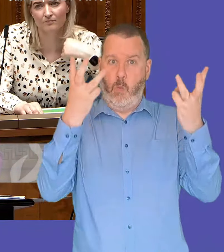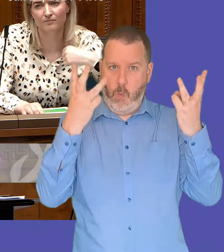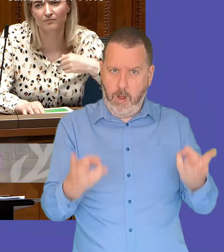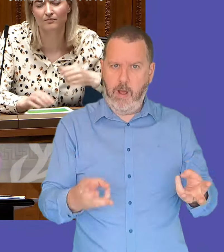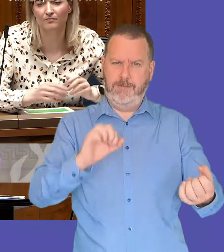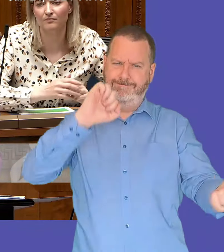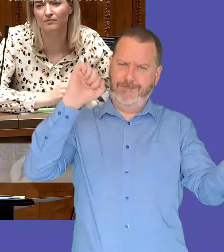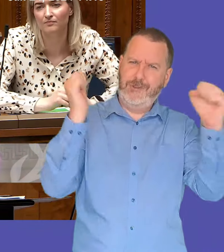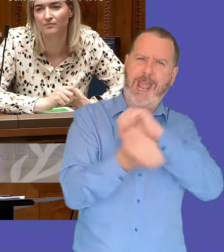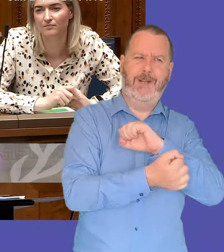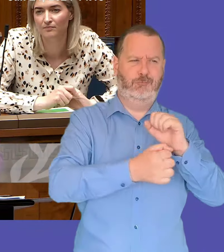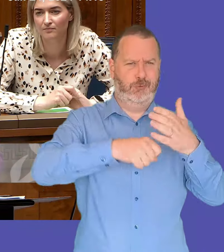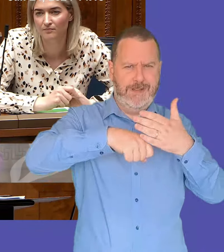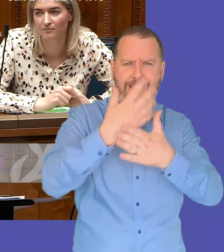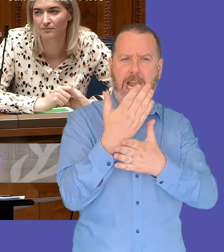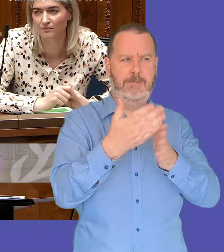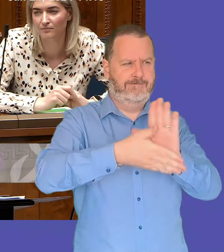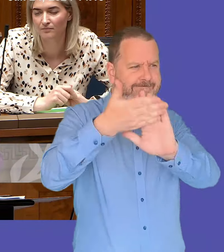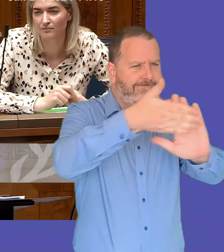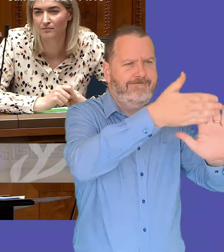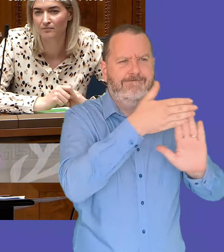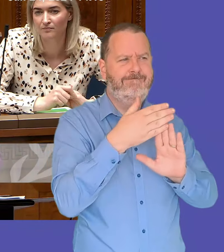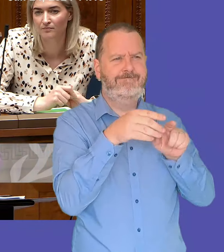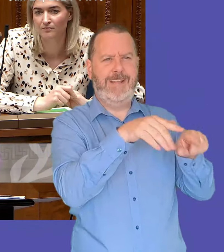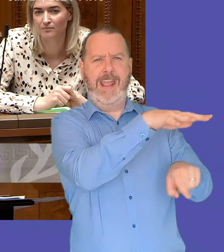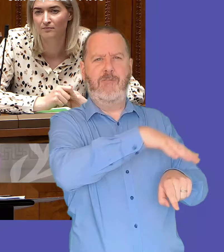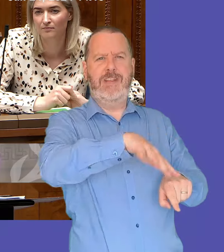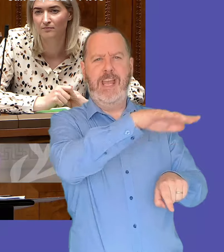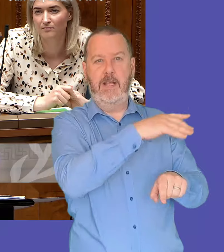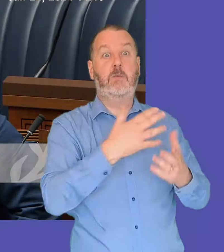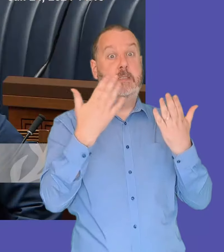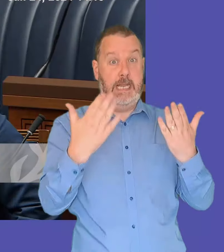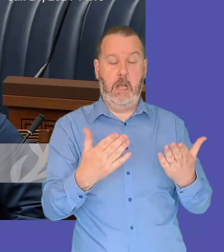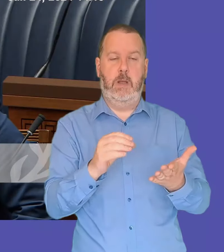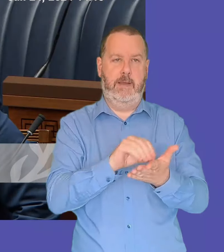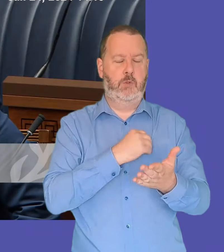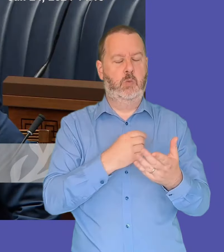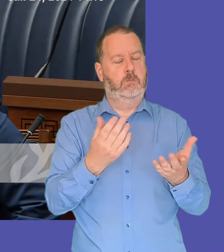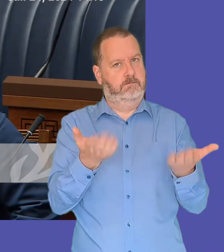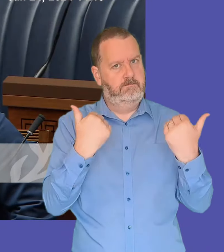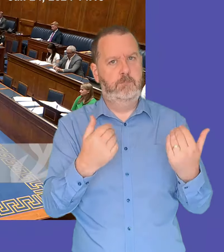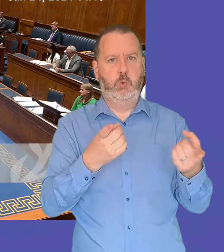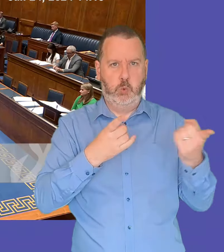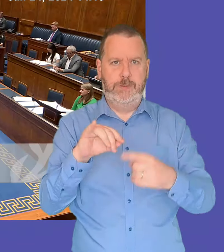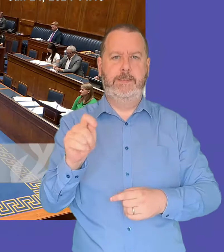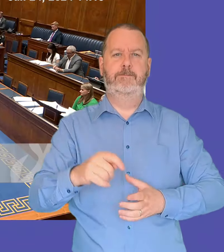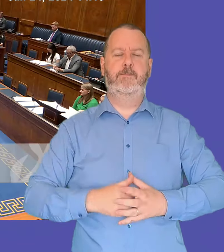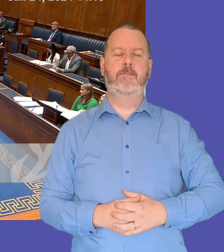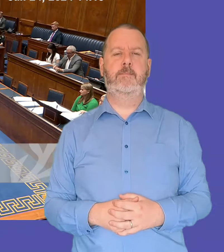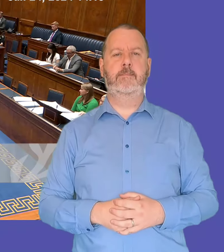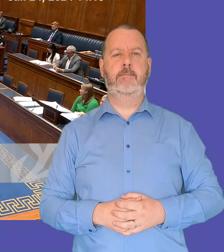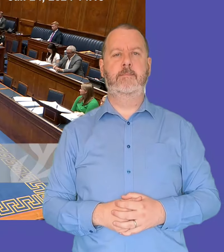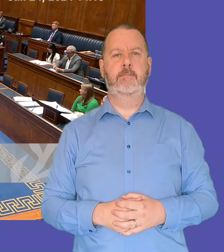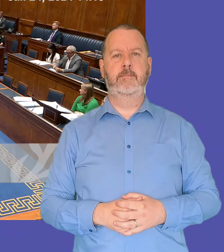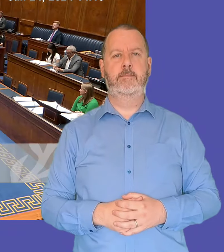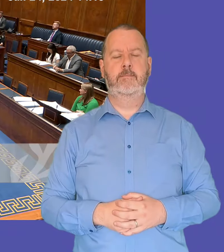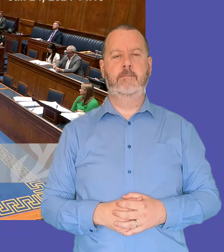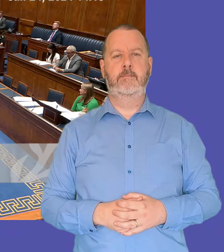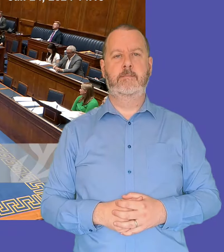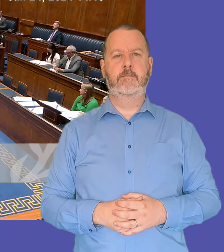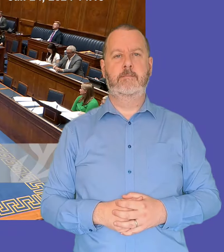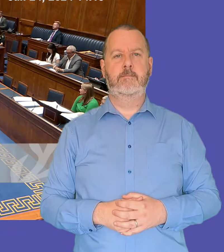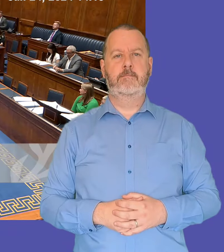doing it now it's time to turn that um i suppose that ambition into action i'll call matthew tull it's my deputy